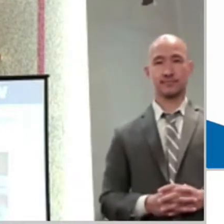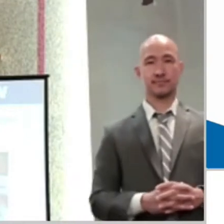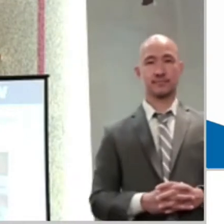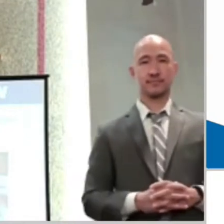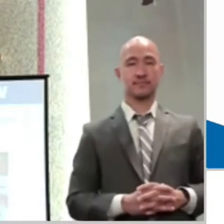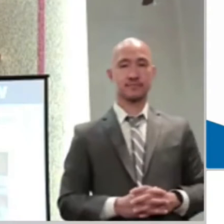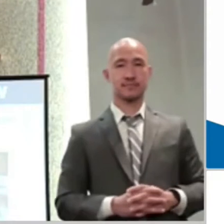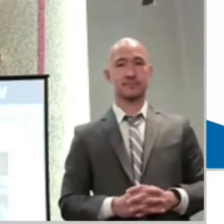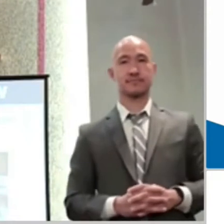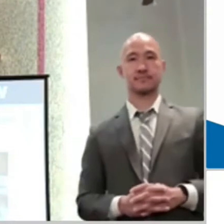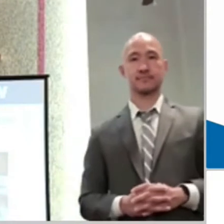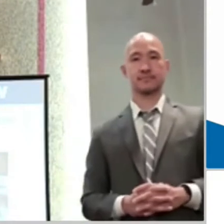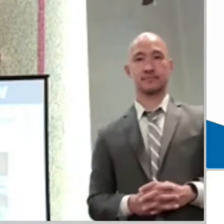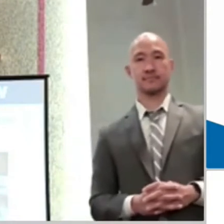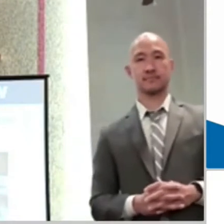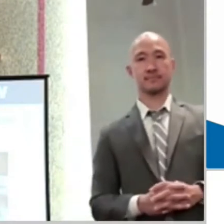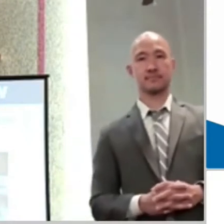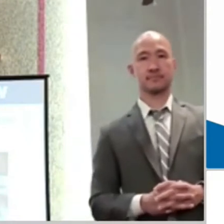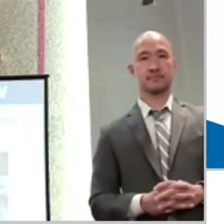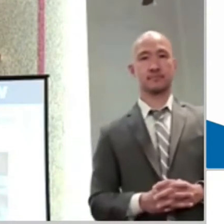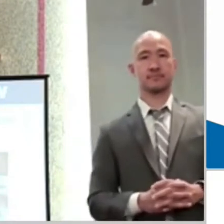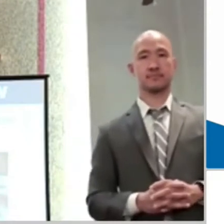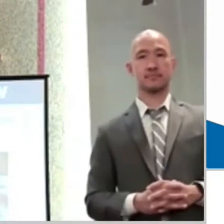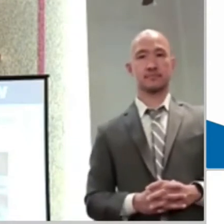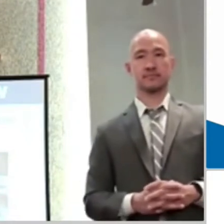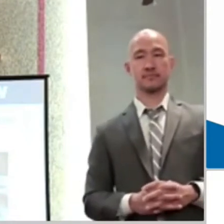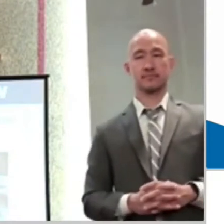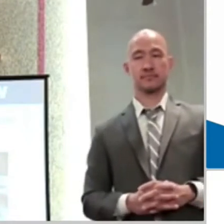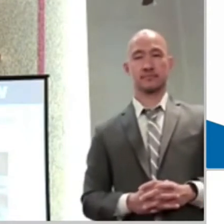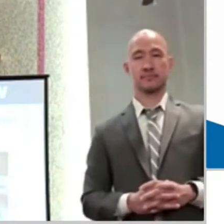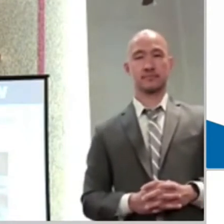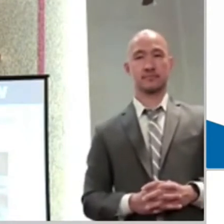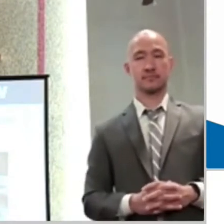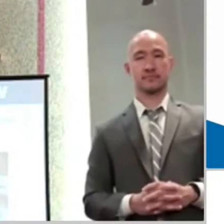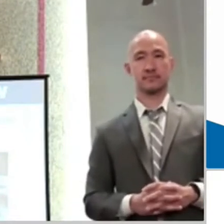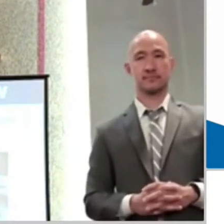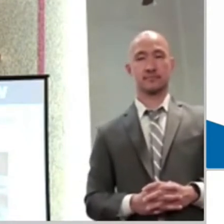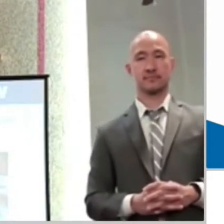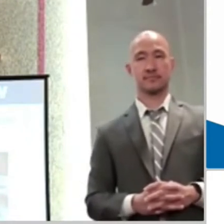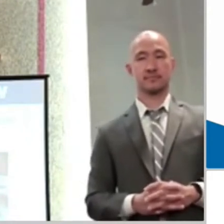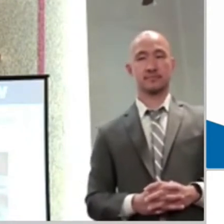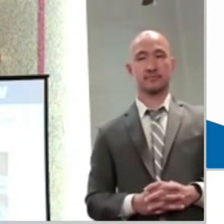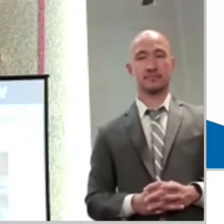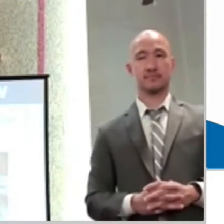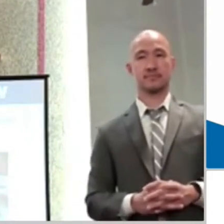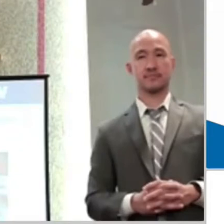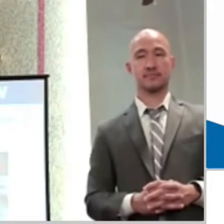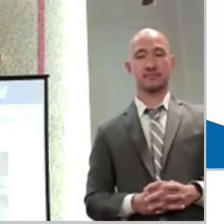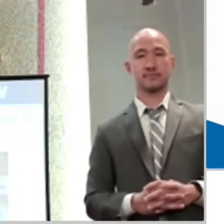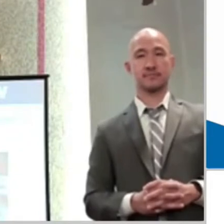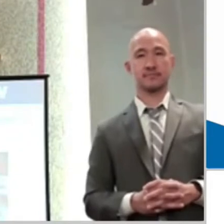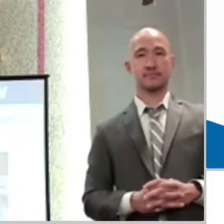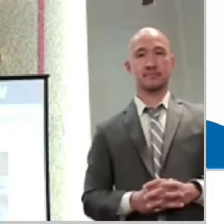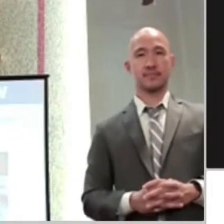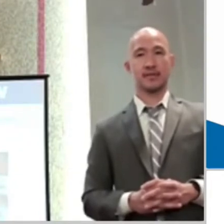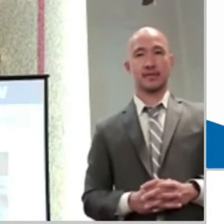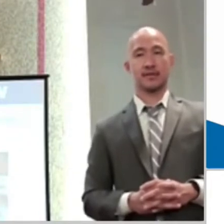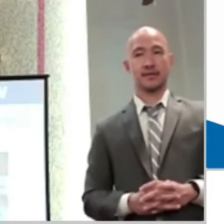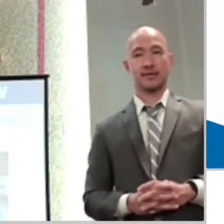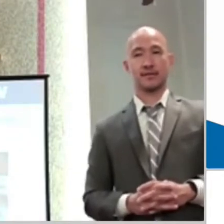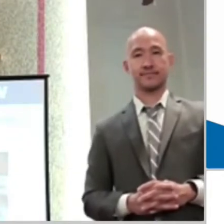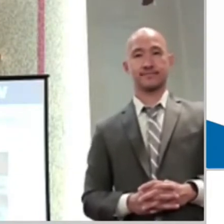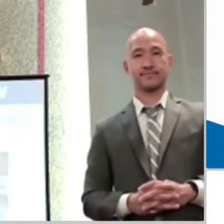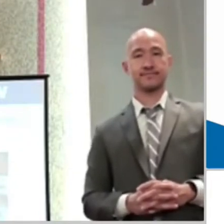we know that the disciples had some faith because they did cast out some of the spirits, just like Peter did